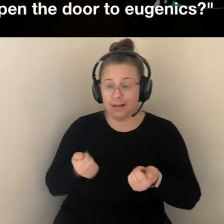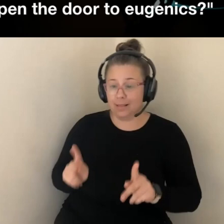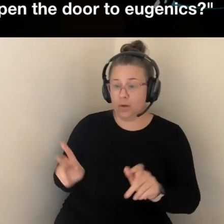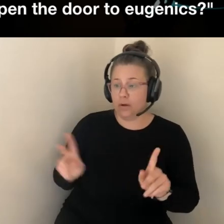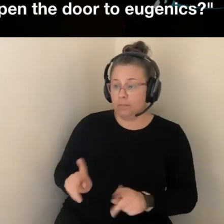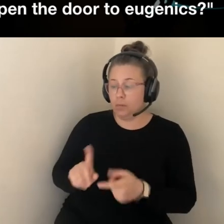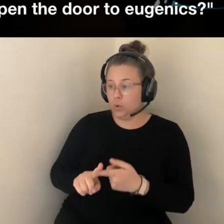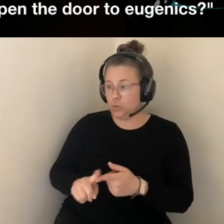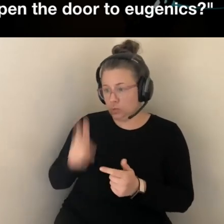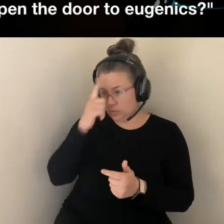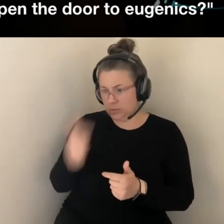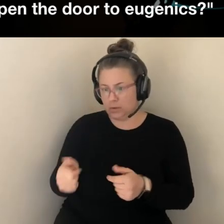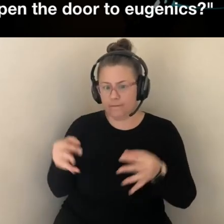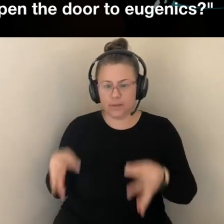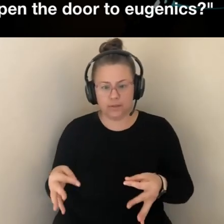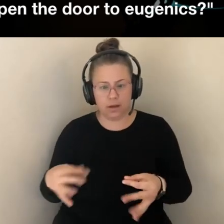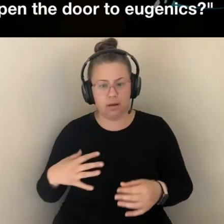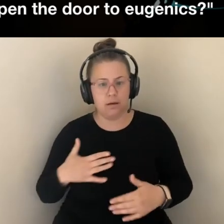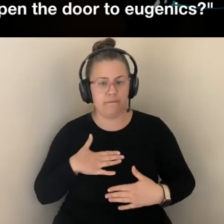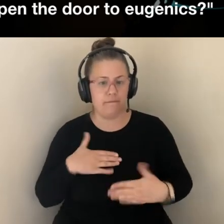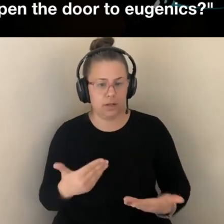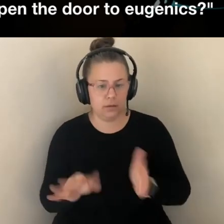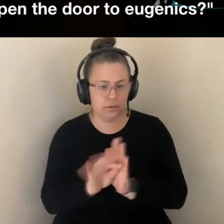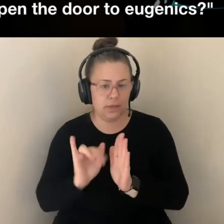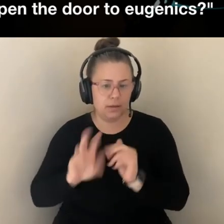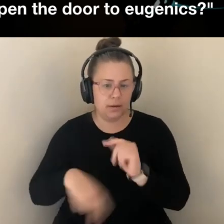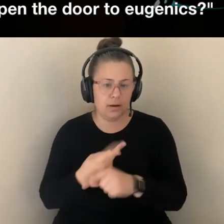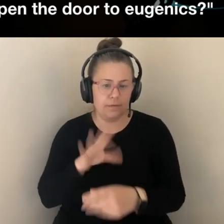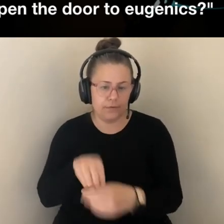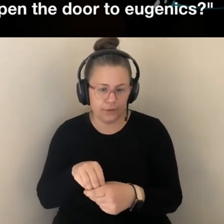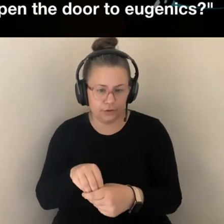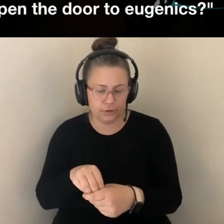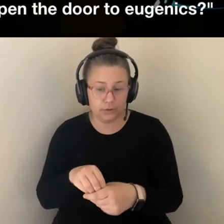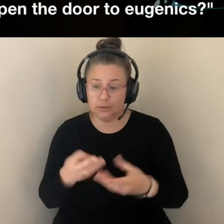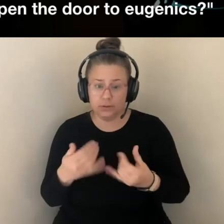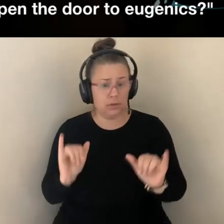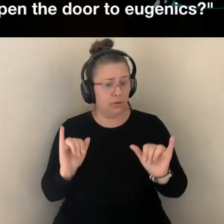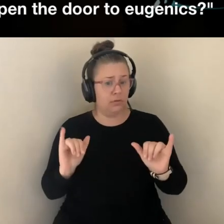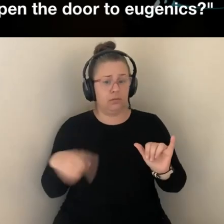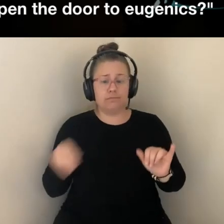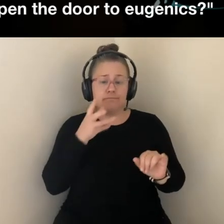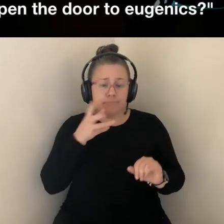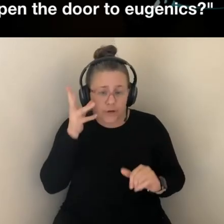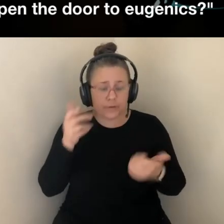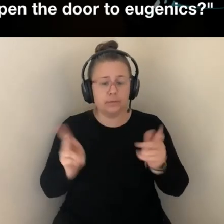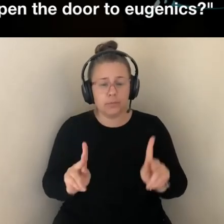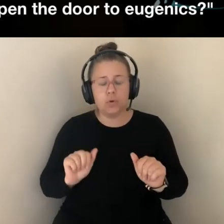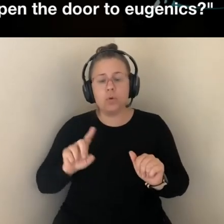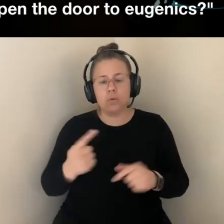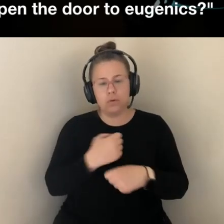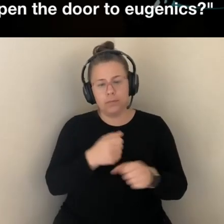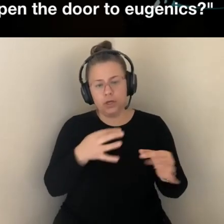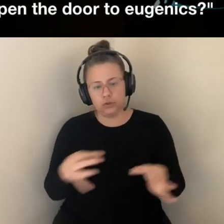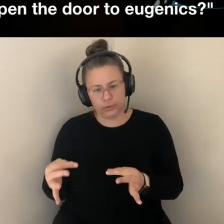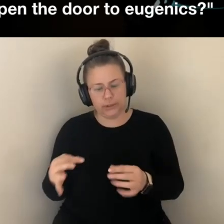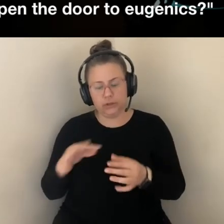GET PARENTS TO VOLUNTARILY CHOOSE THESE KINDS OF INTERVENTIONS, THESE PARENTS AND PEOPLE CAN ONLY MAKE CHOICES ABOUT REPRODUCTION BY SEEKING OUT